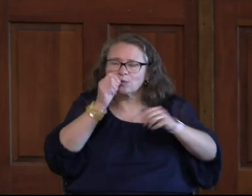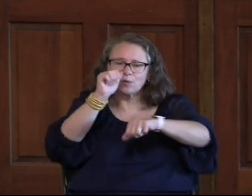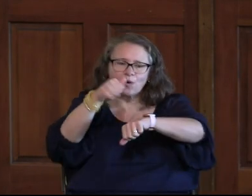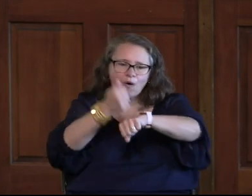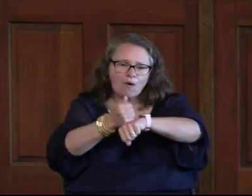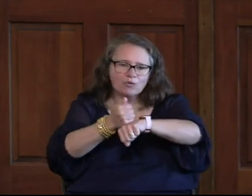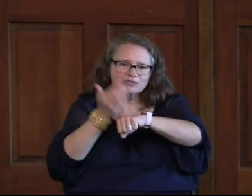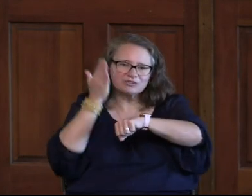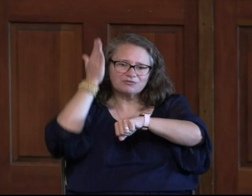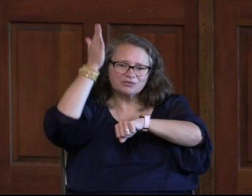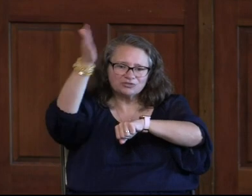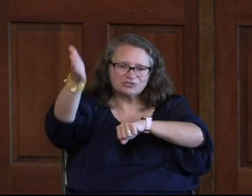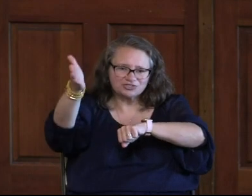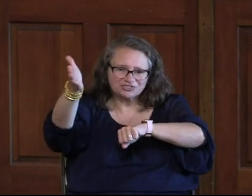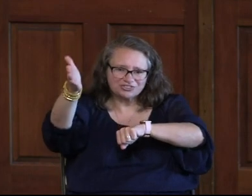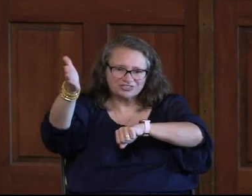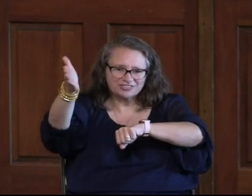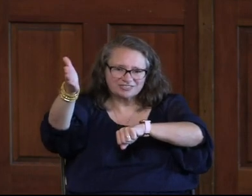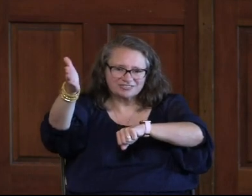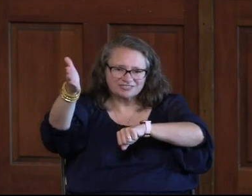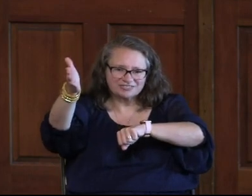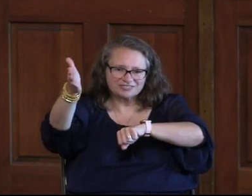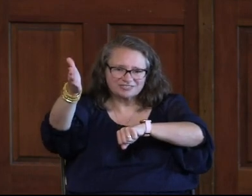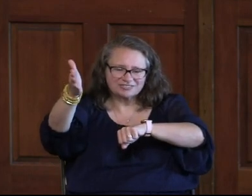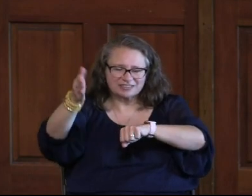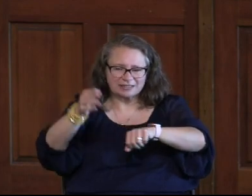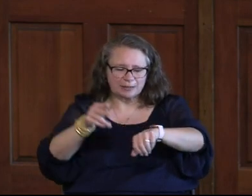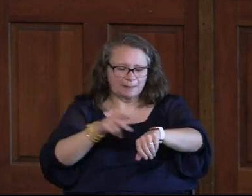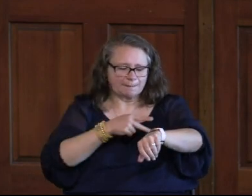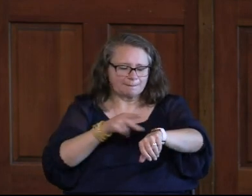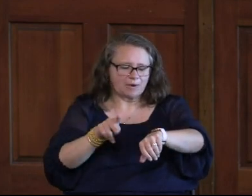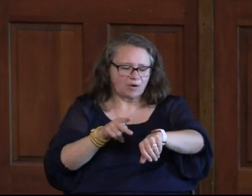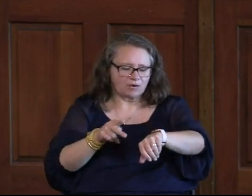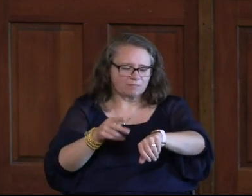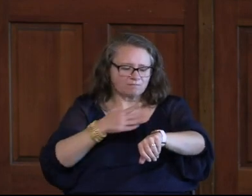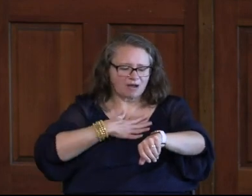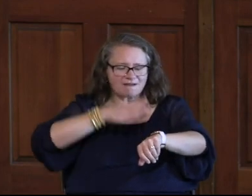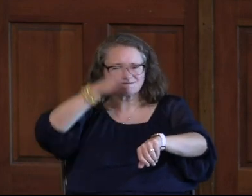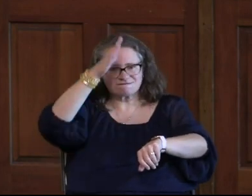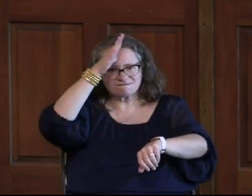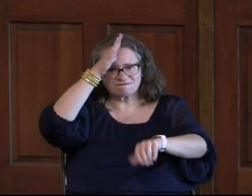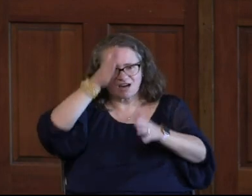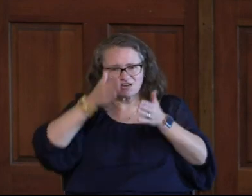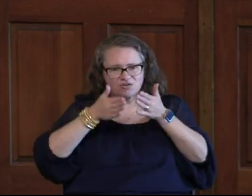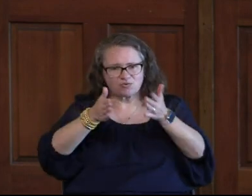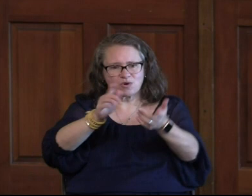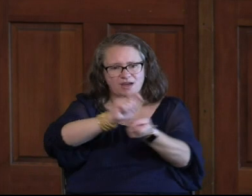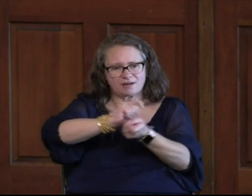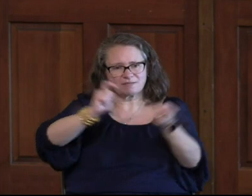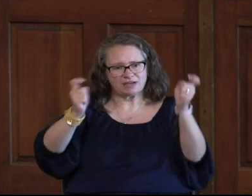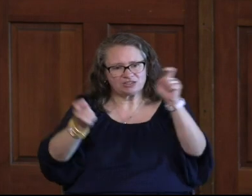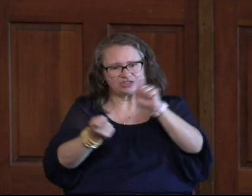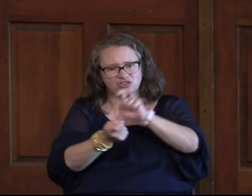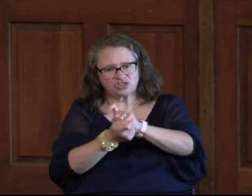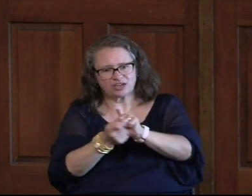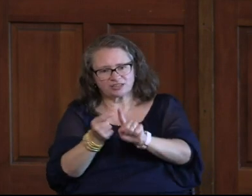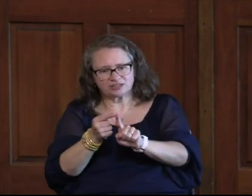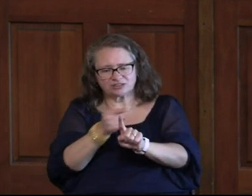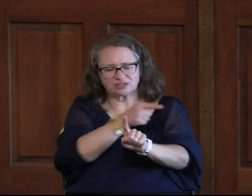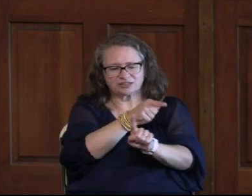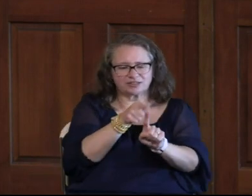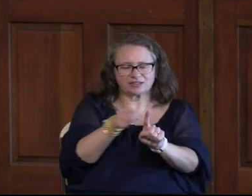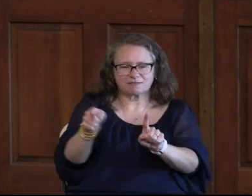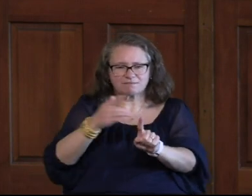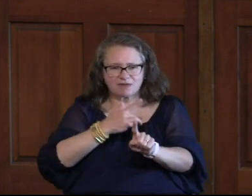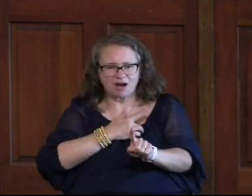In His Hand Right I Love This Poem I Father's Way May Twist And Turn My